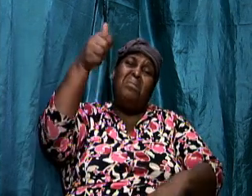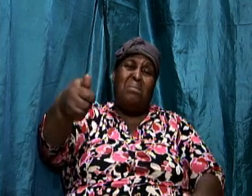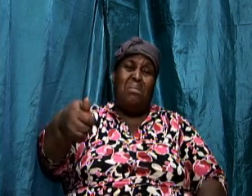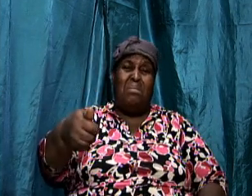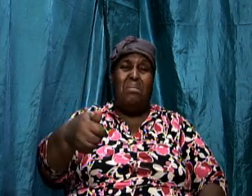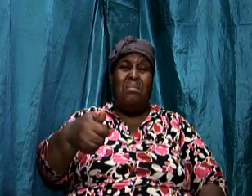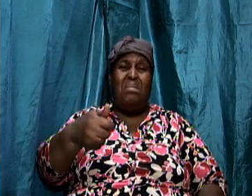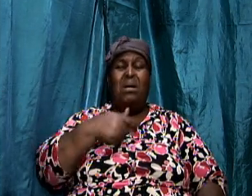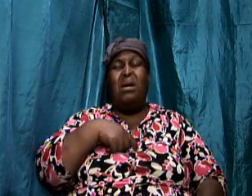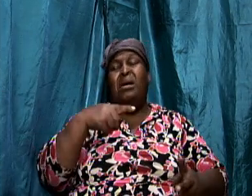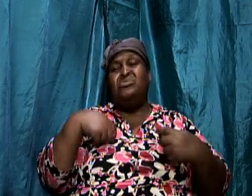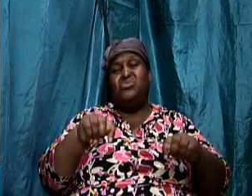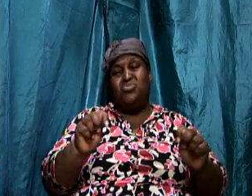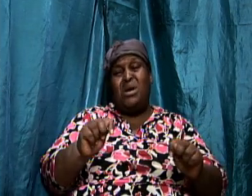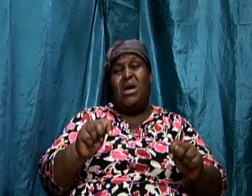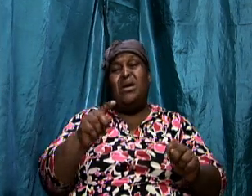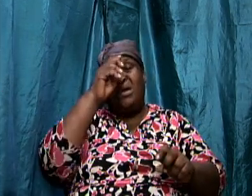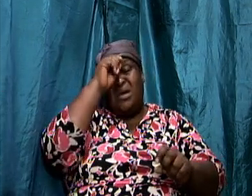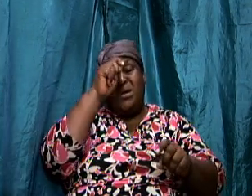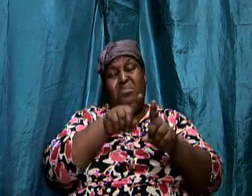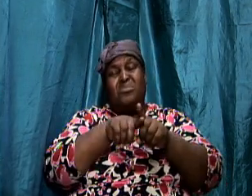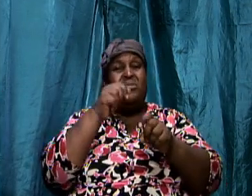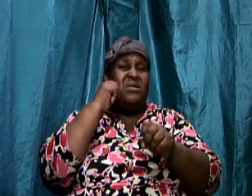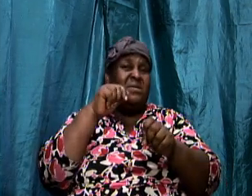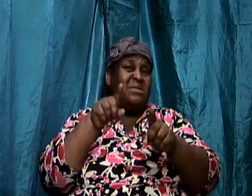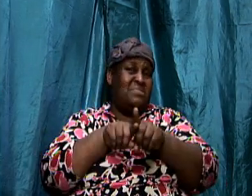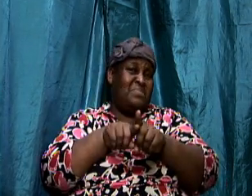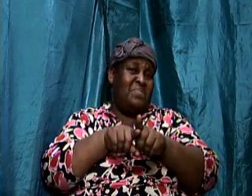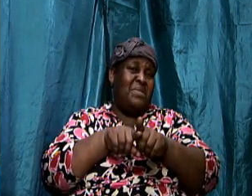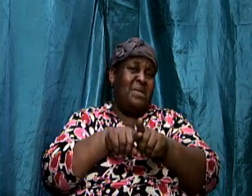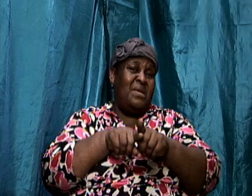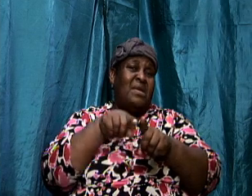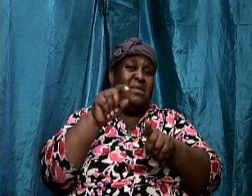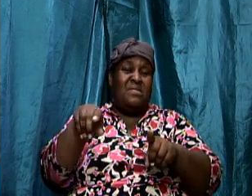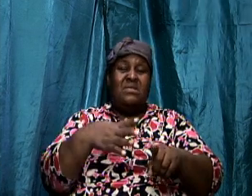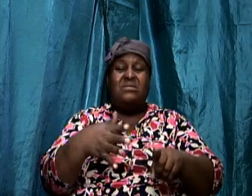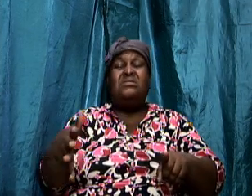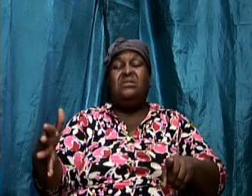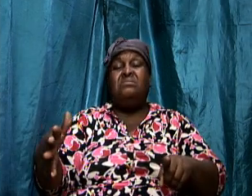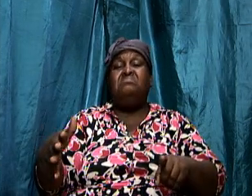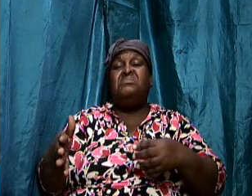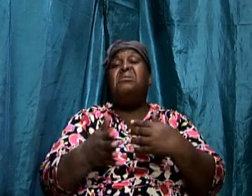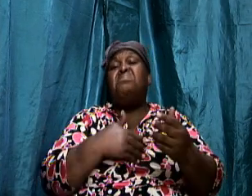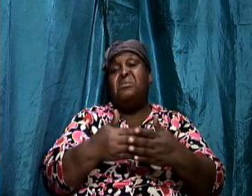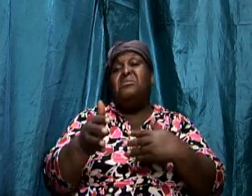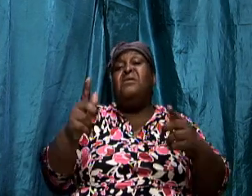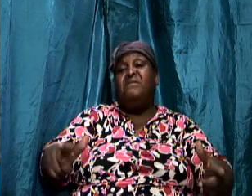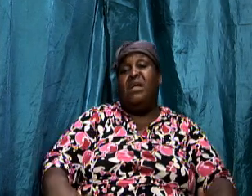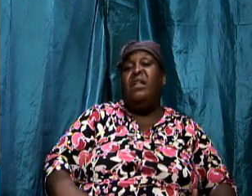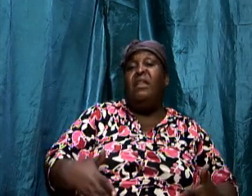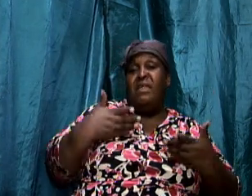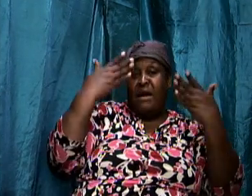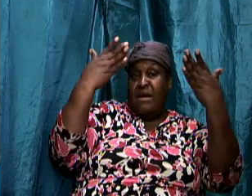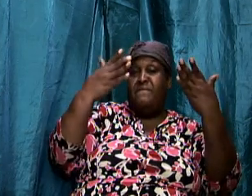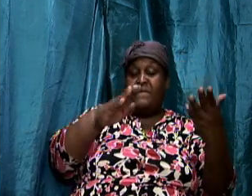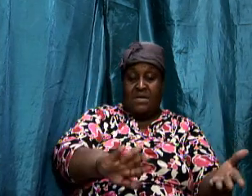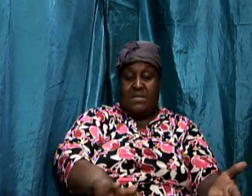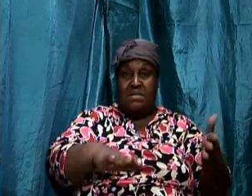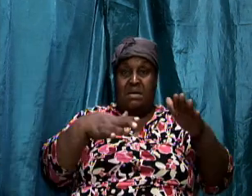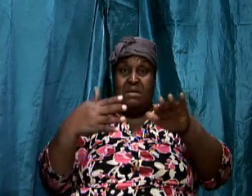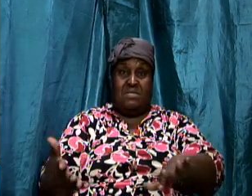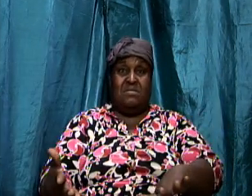brothers and sisters this thing is a matter of life and death this